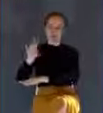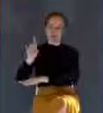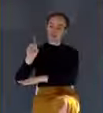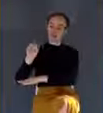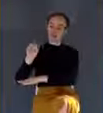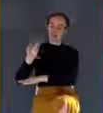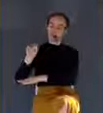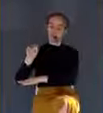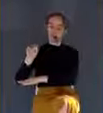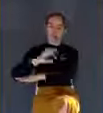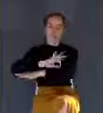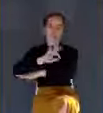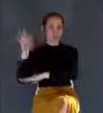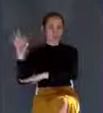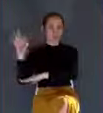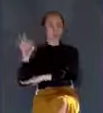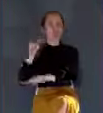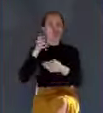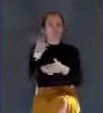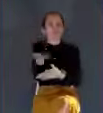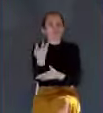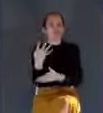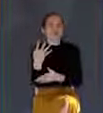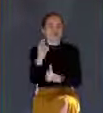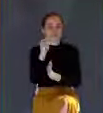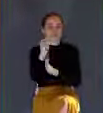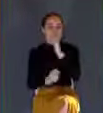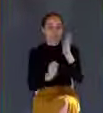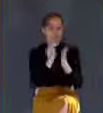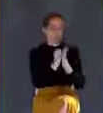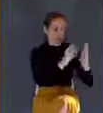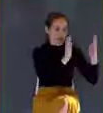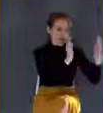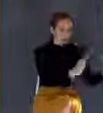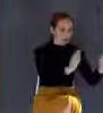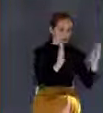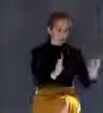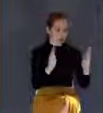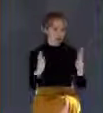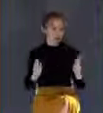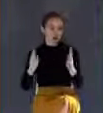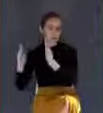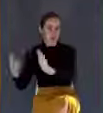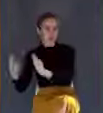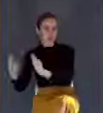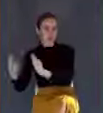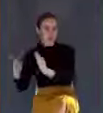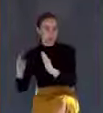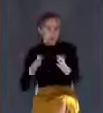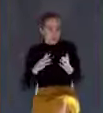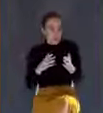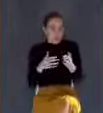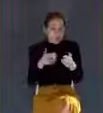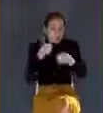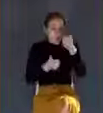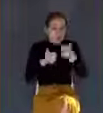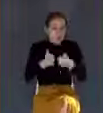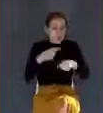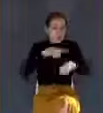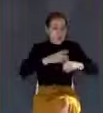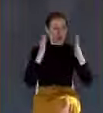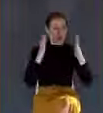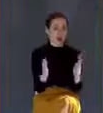And again, the emphasis is you just don't know. It could be any of these times. Look at verse 36. Lest coming